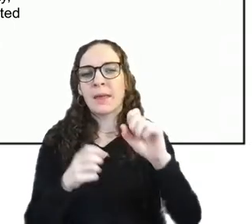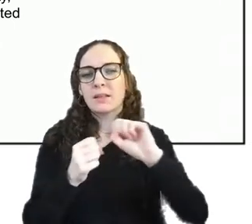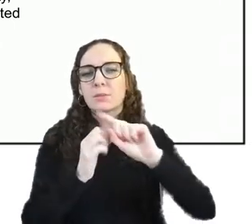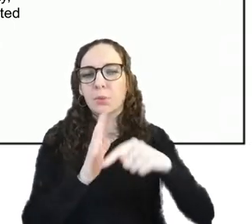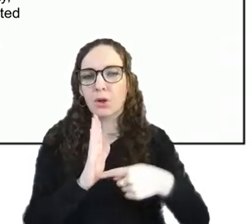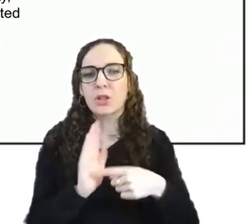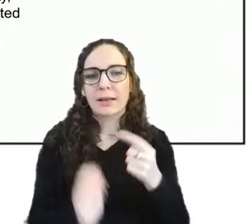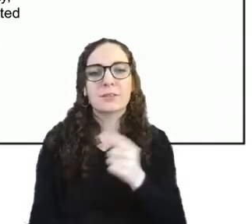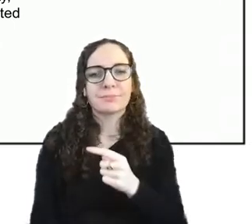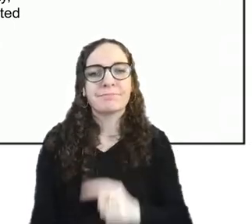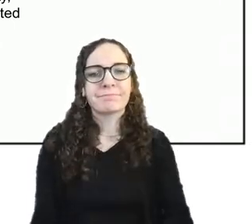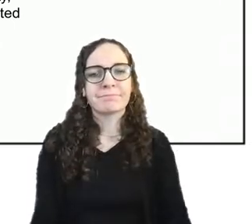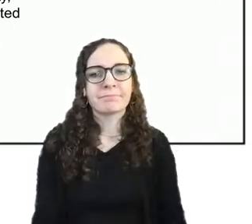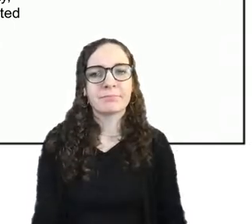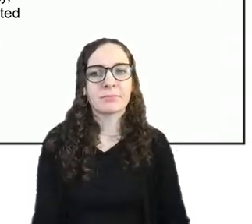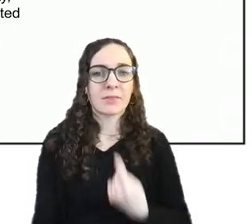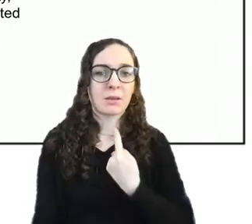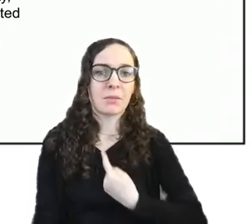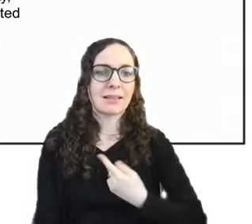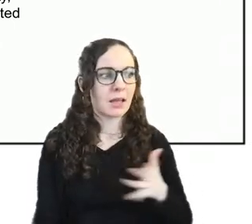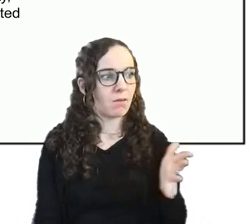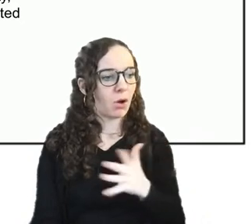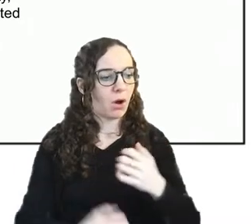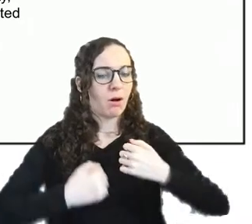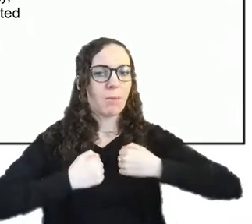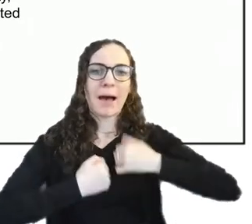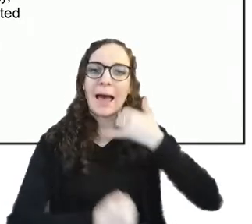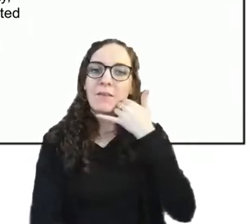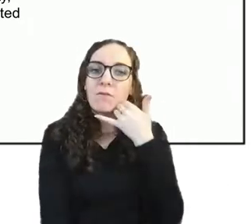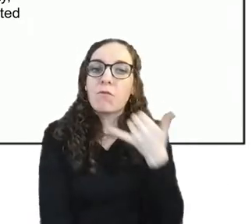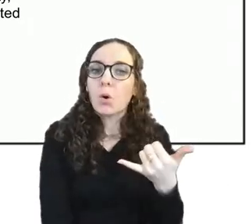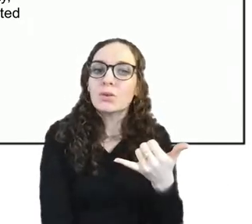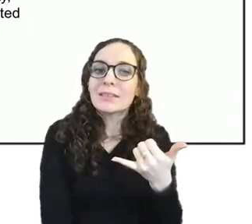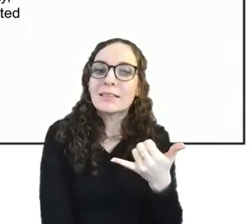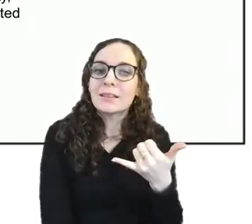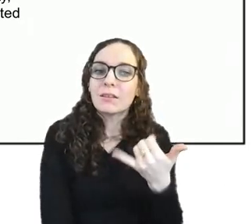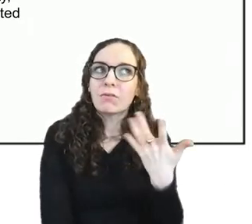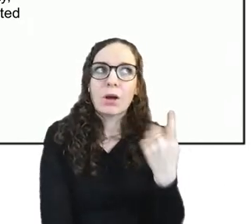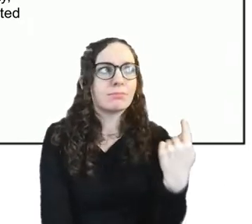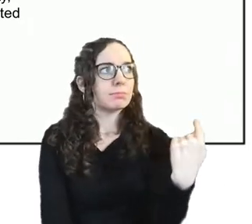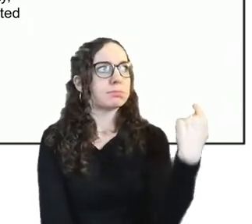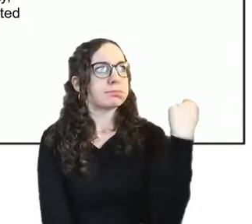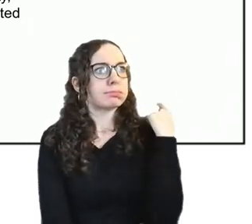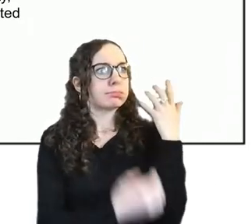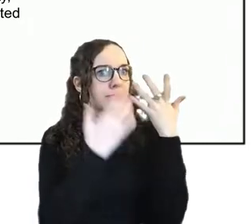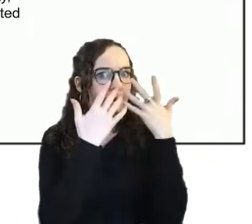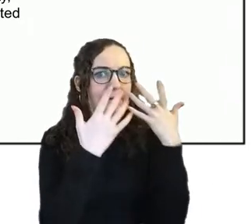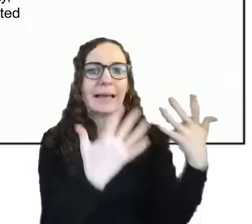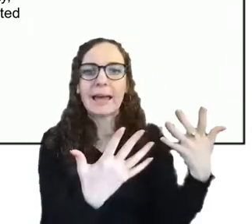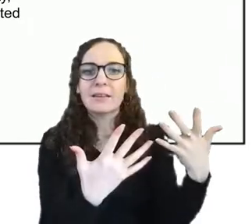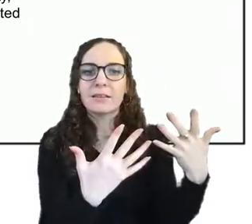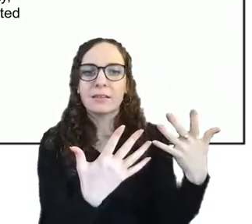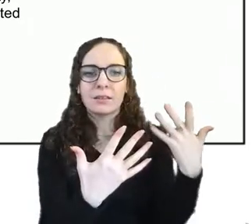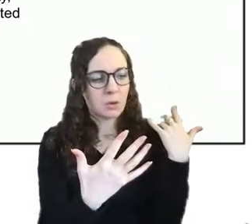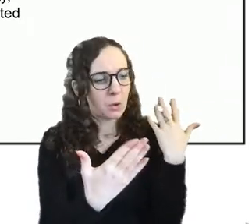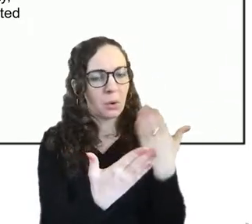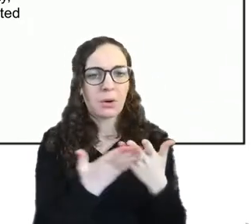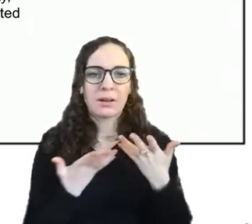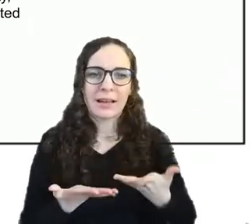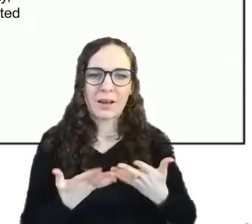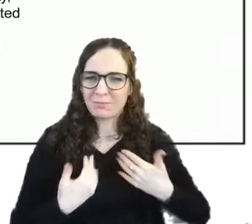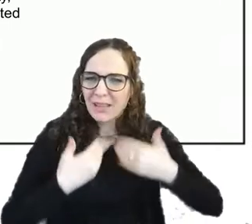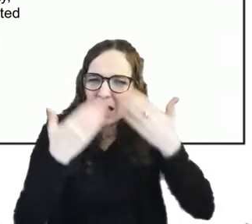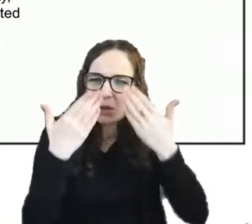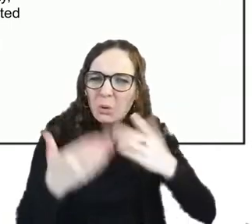i've collected all my phones that i've ever owned uh from when i was like 10. uh i don't know why but i like really value them